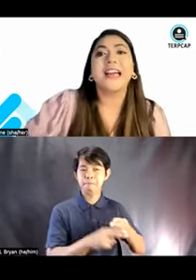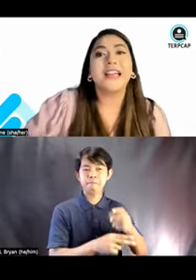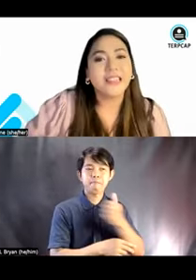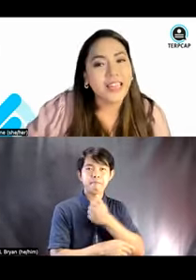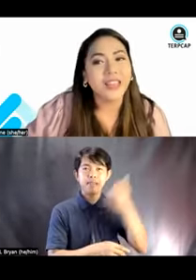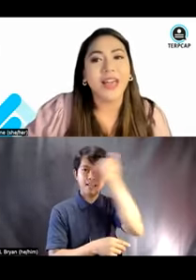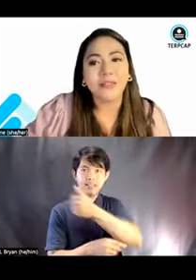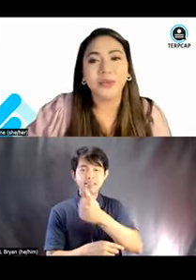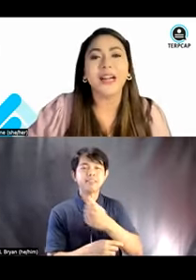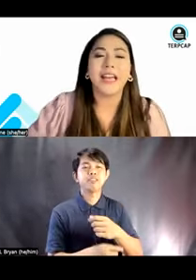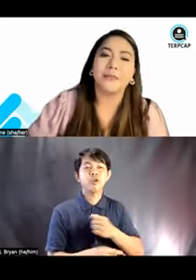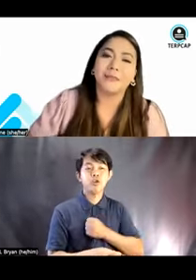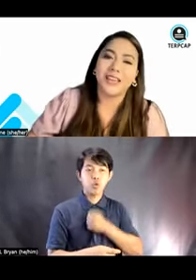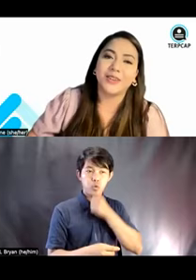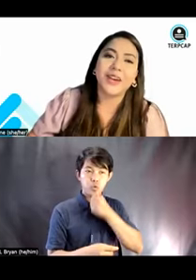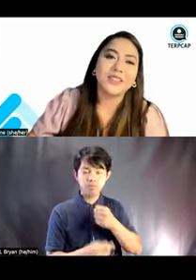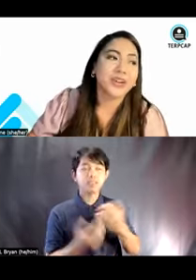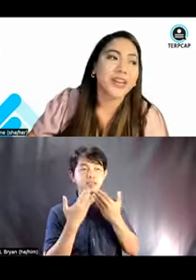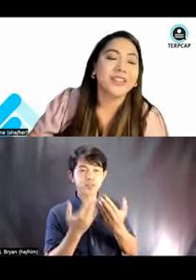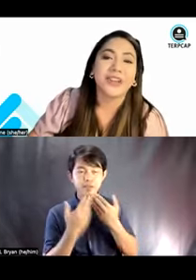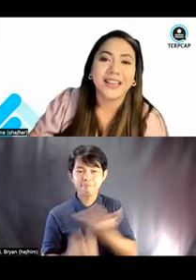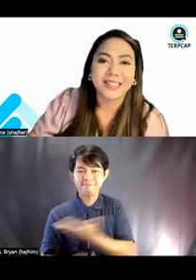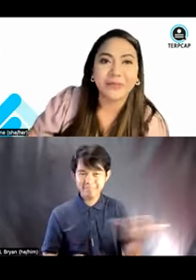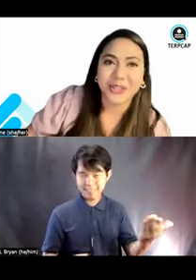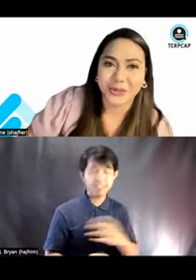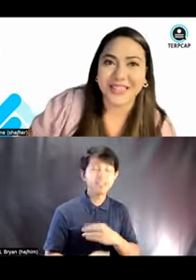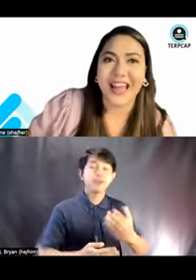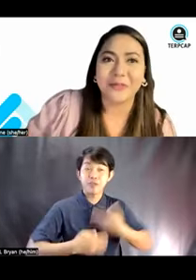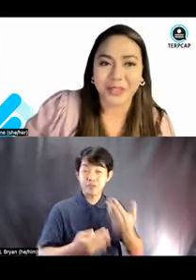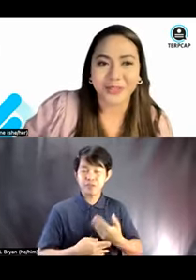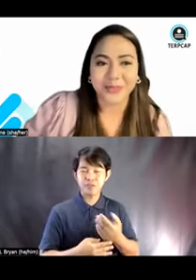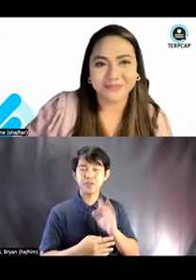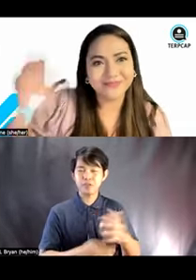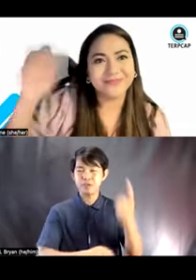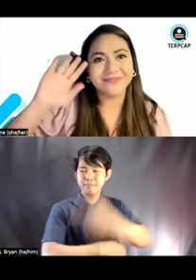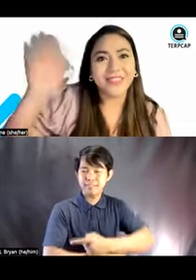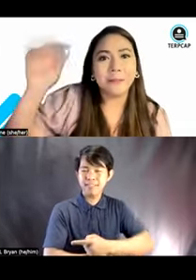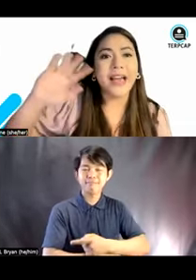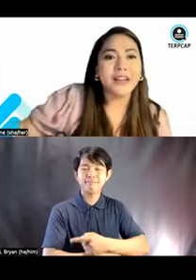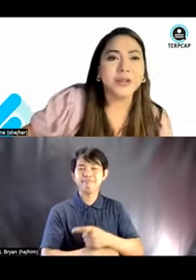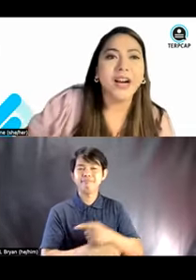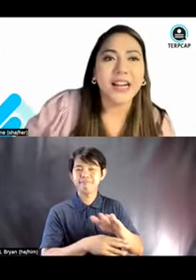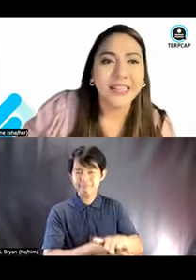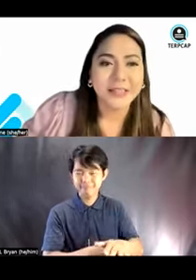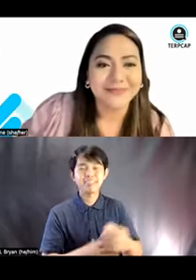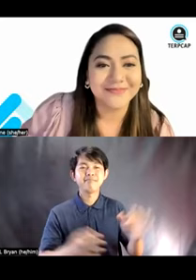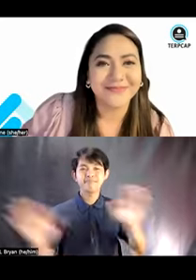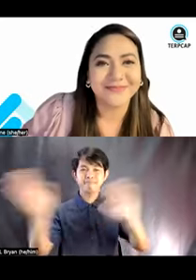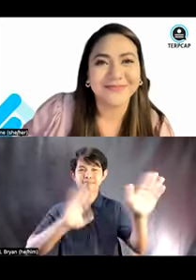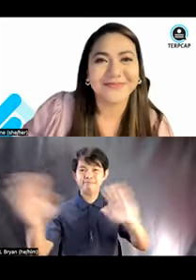Lavera. Thank you, everyone, and may you enjoy the rest of your Tuesday afternoon. Bye, everyone!